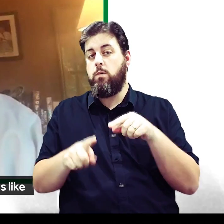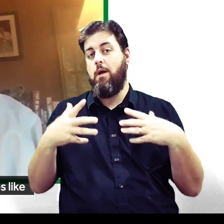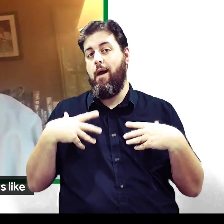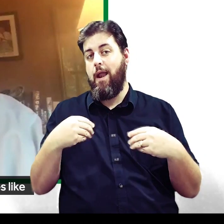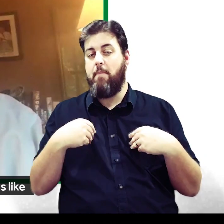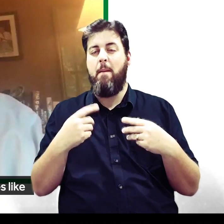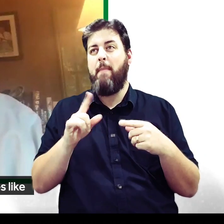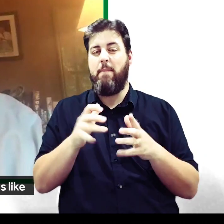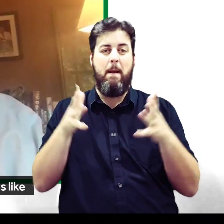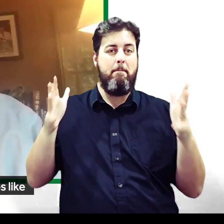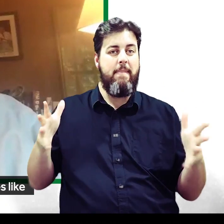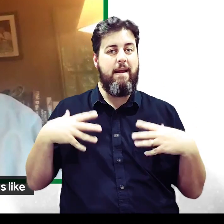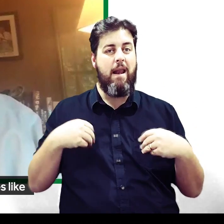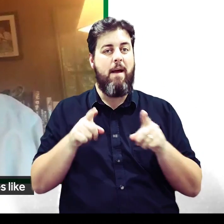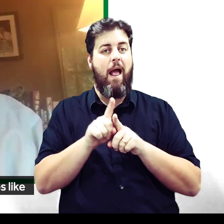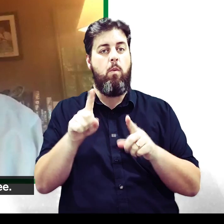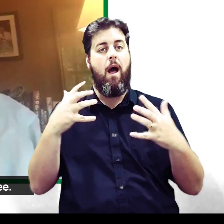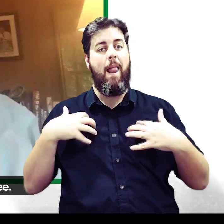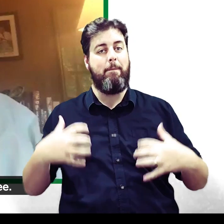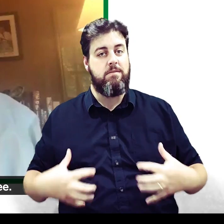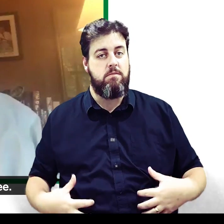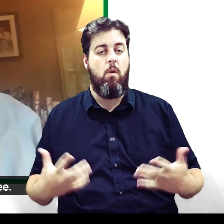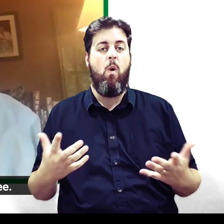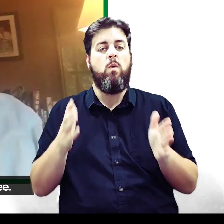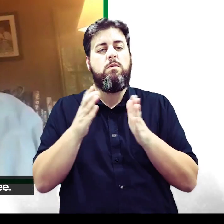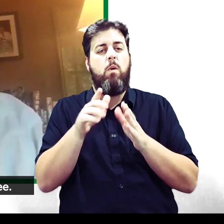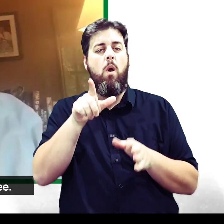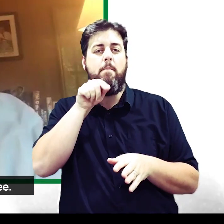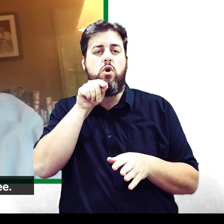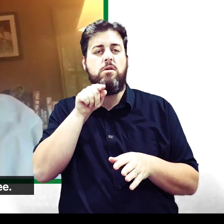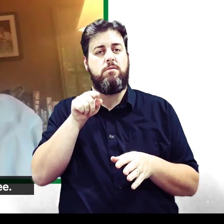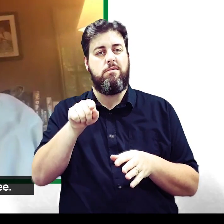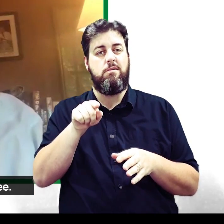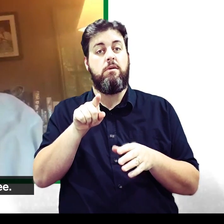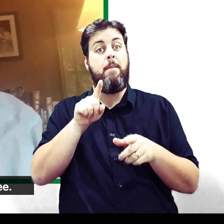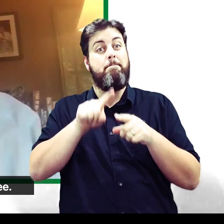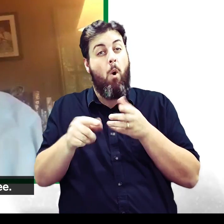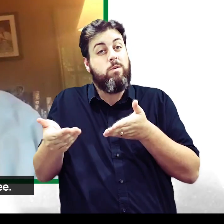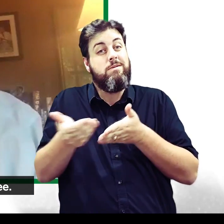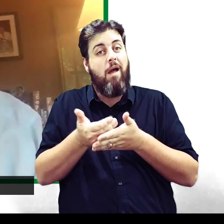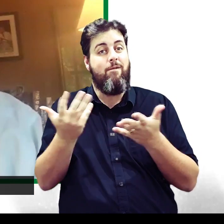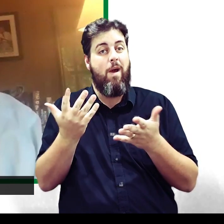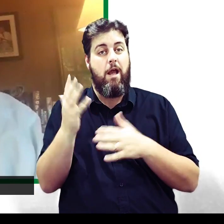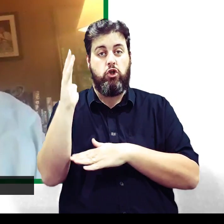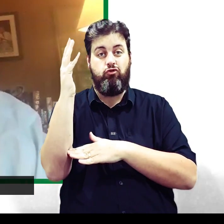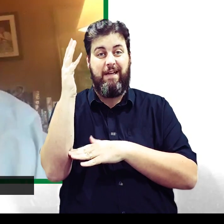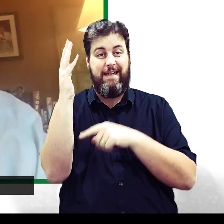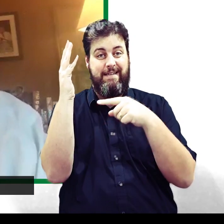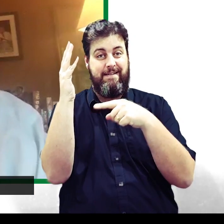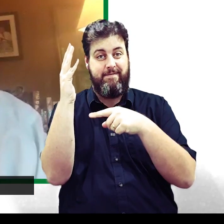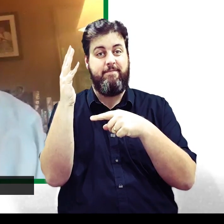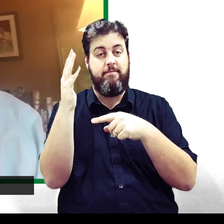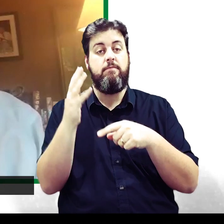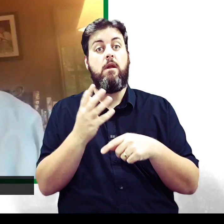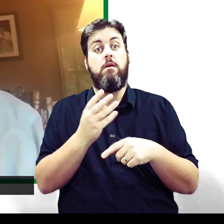even big ones like leopards and small ones like birds the safest place is actually in the tree and some